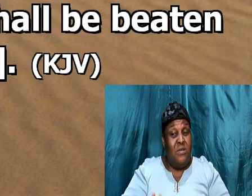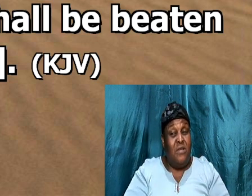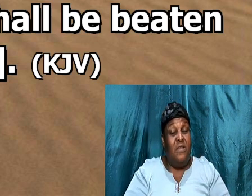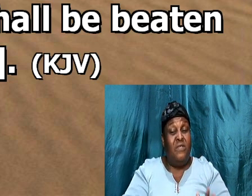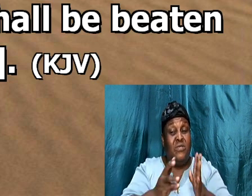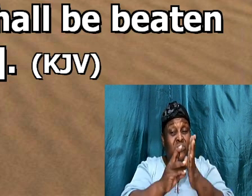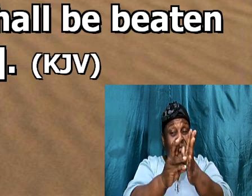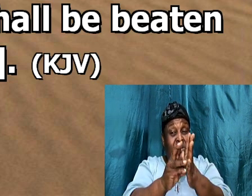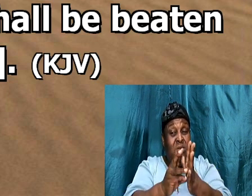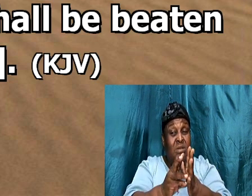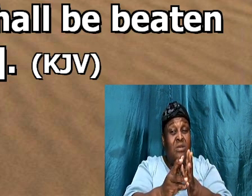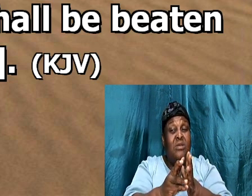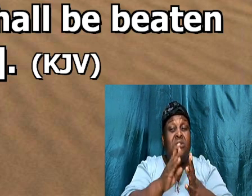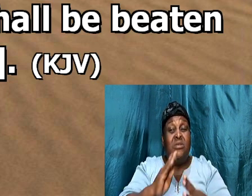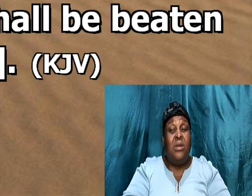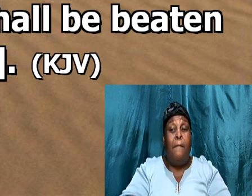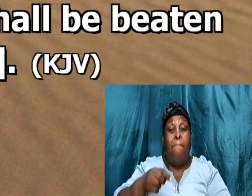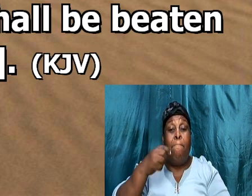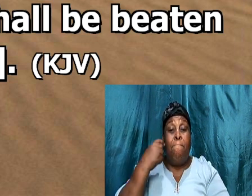beaten,